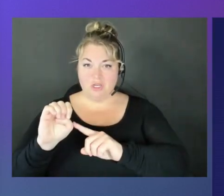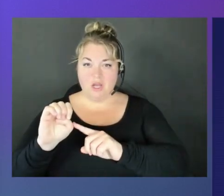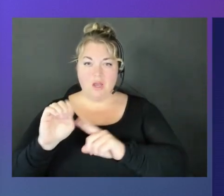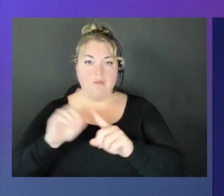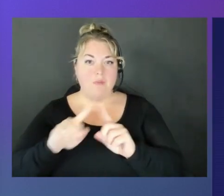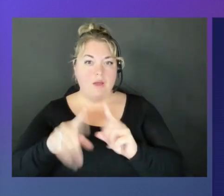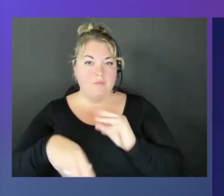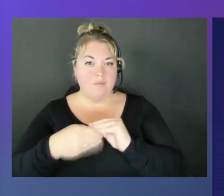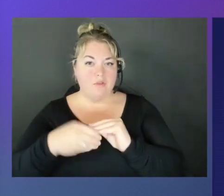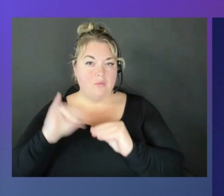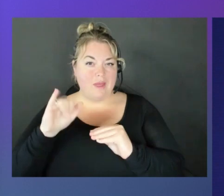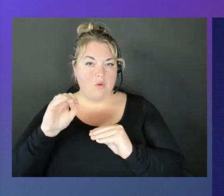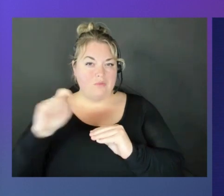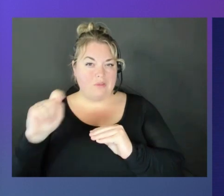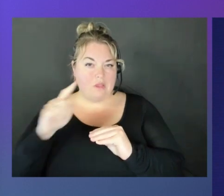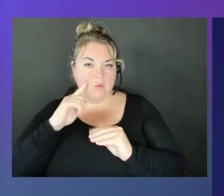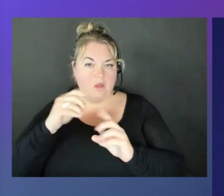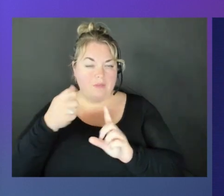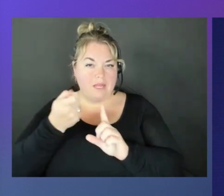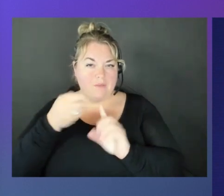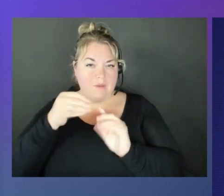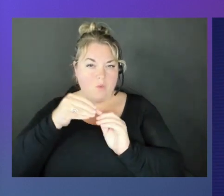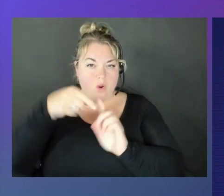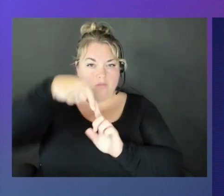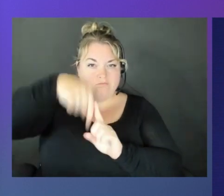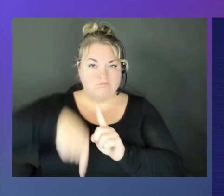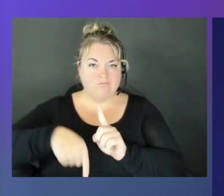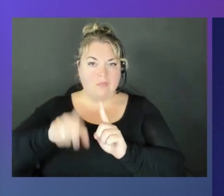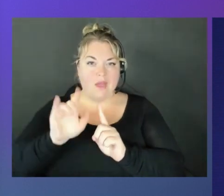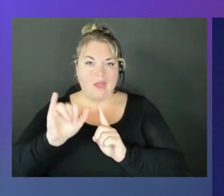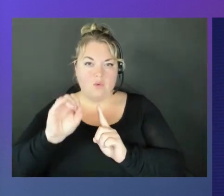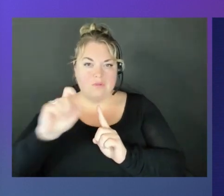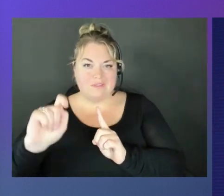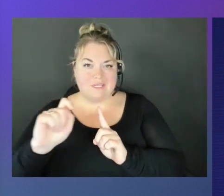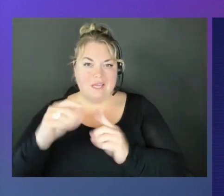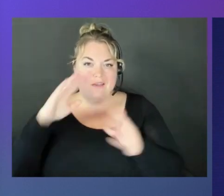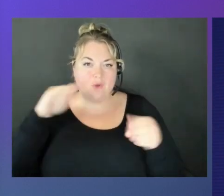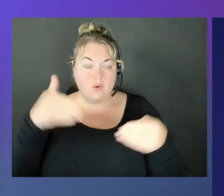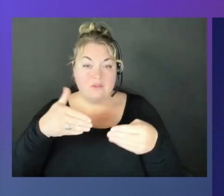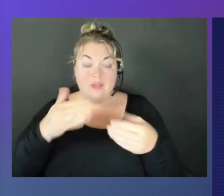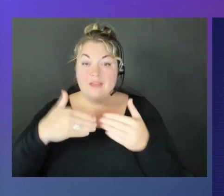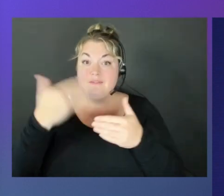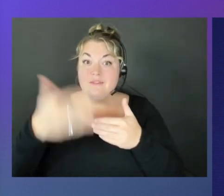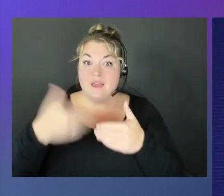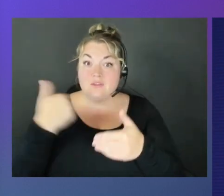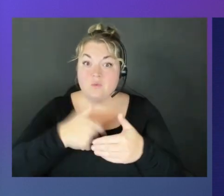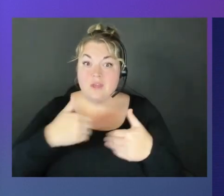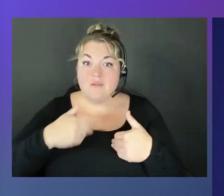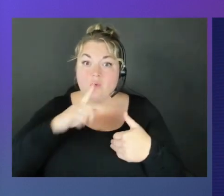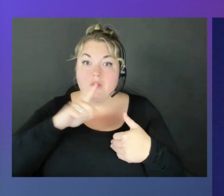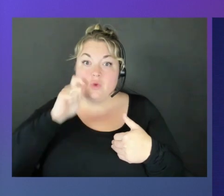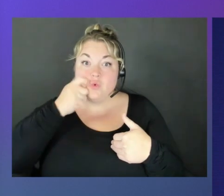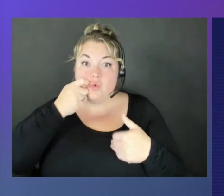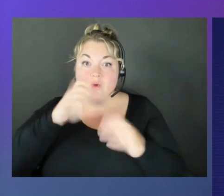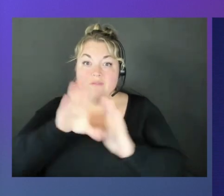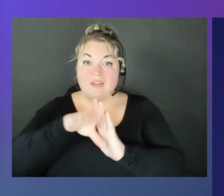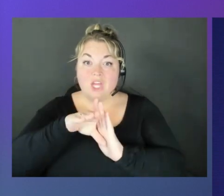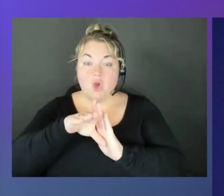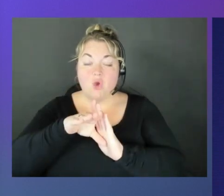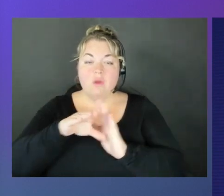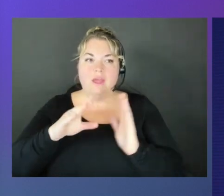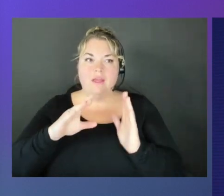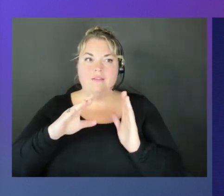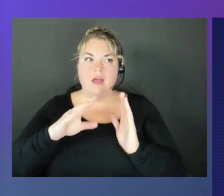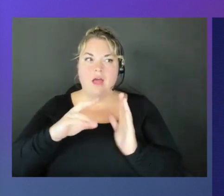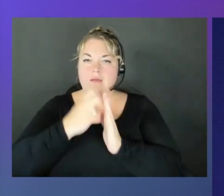we're going to go into a little bit IoT-focused here, and up next we have a really cool video. It's an immersive